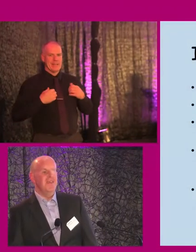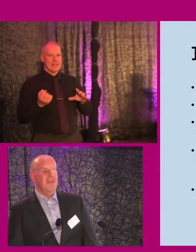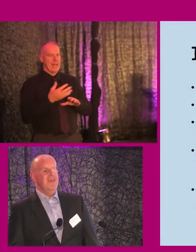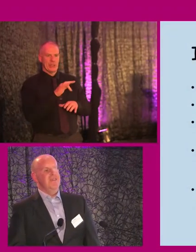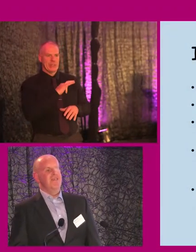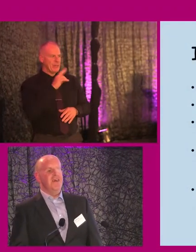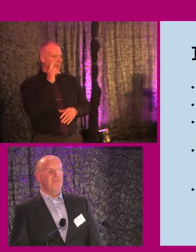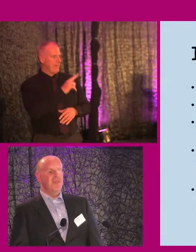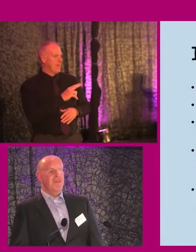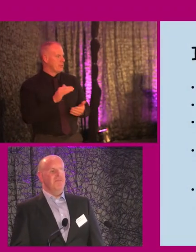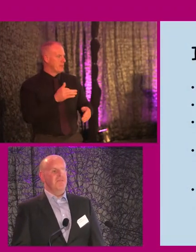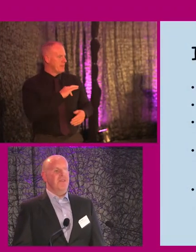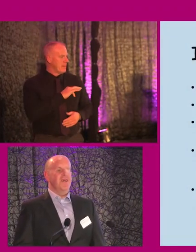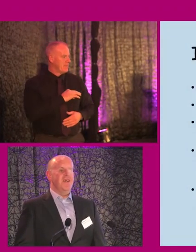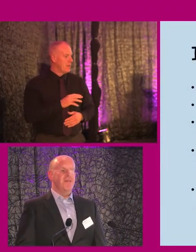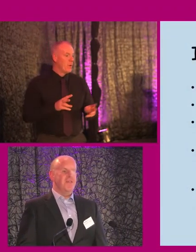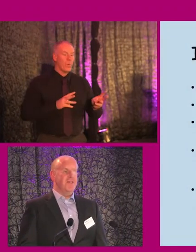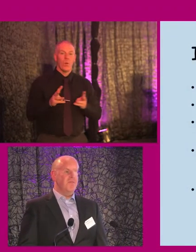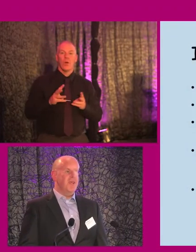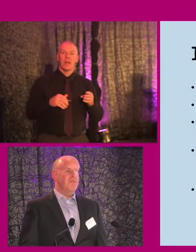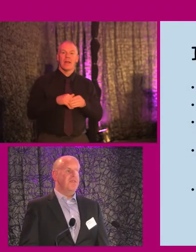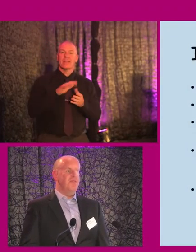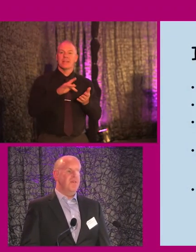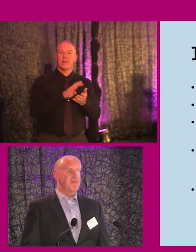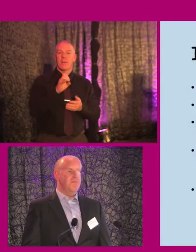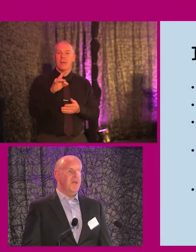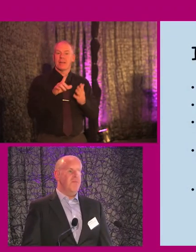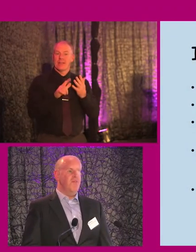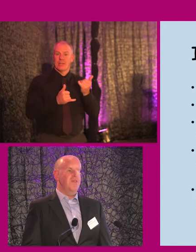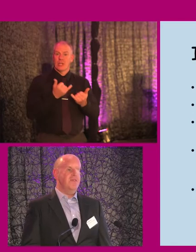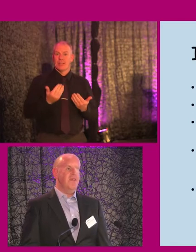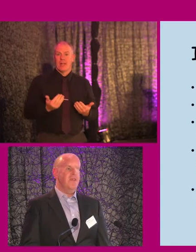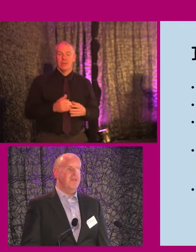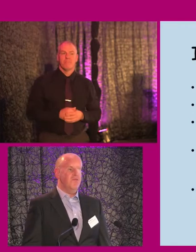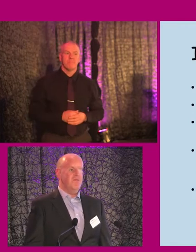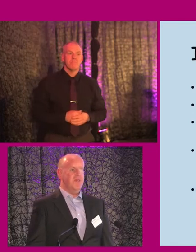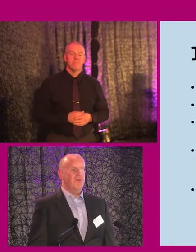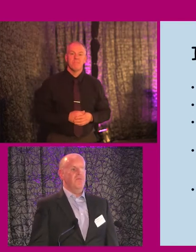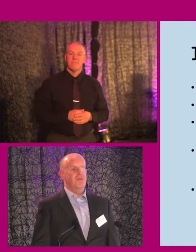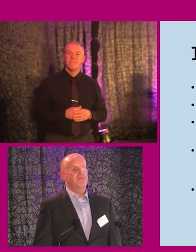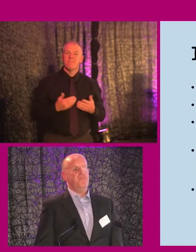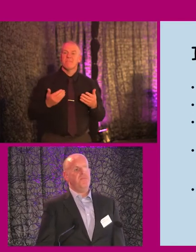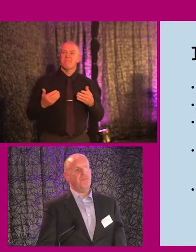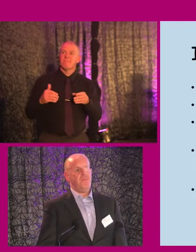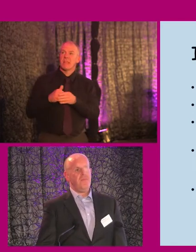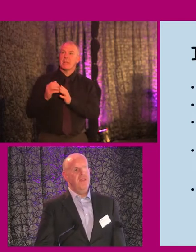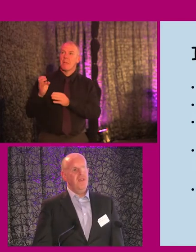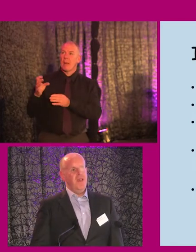myself. So I've been working in the central bank for seven years, working in IT, the industry for the past 21 years.